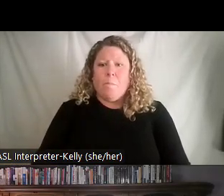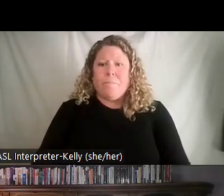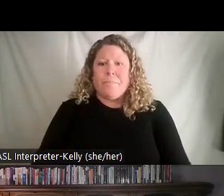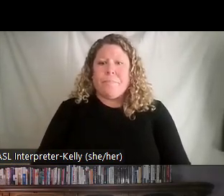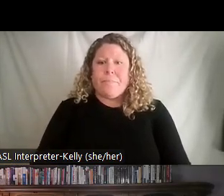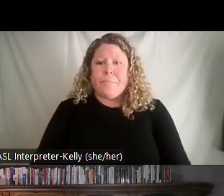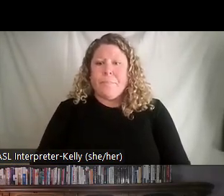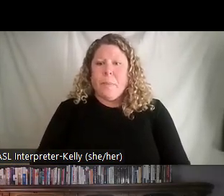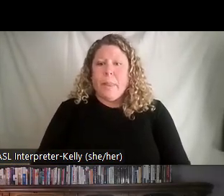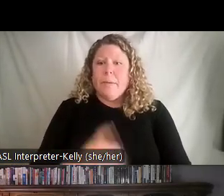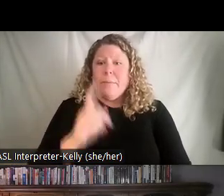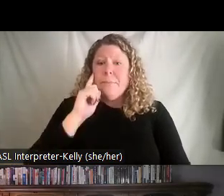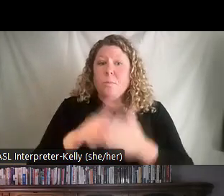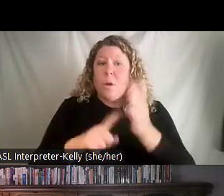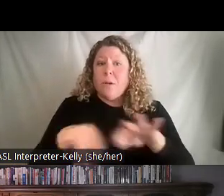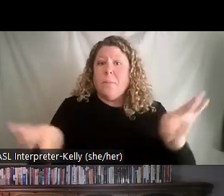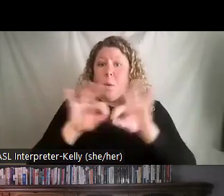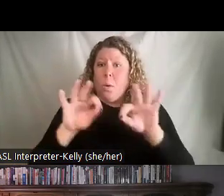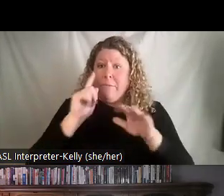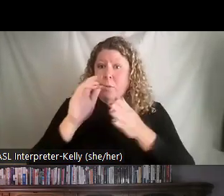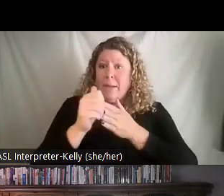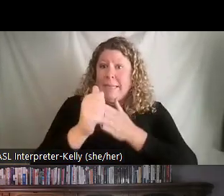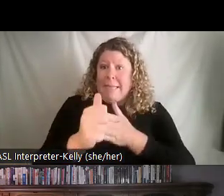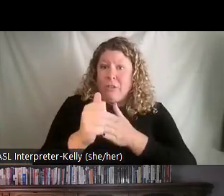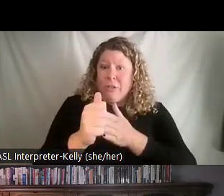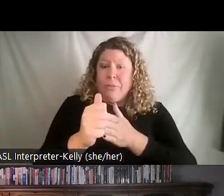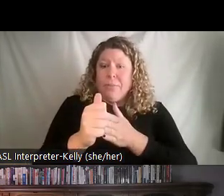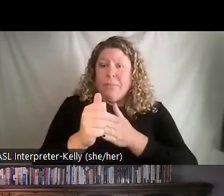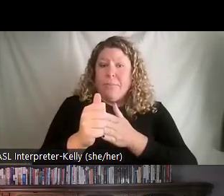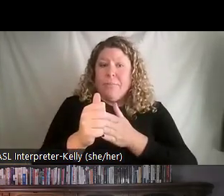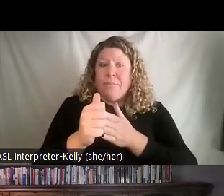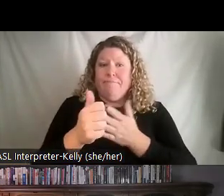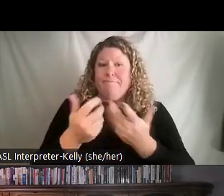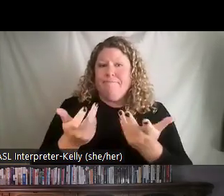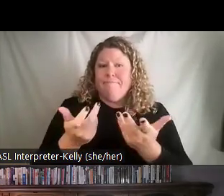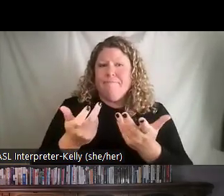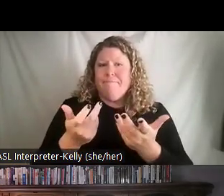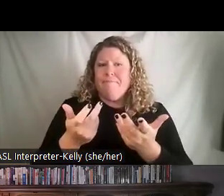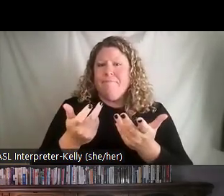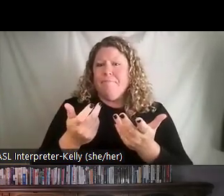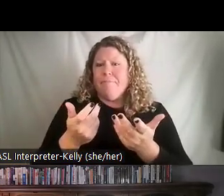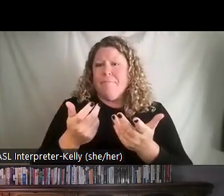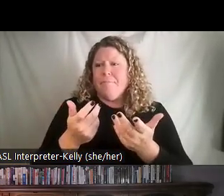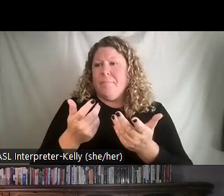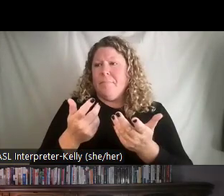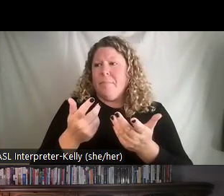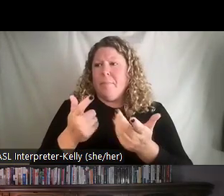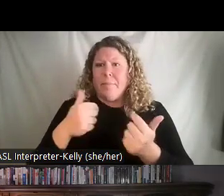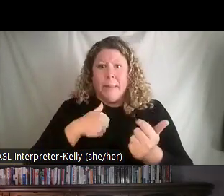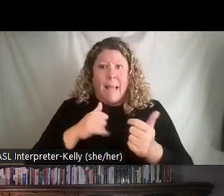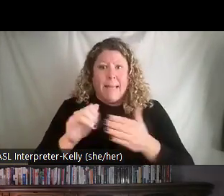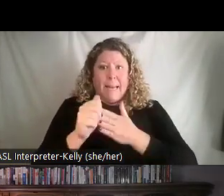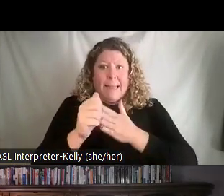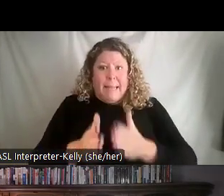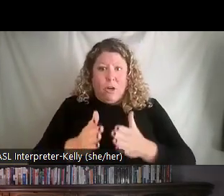to understand with leadership is that we don't necessarily define what leadership is as leaders ourselves. Now, it's